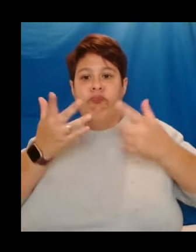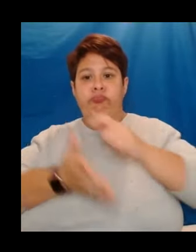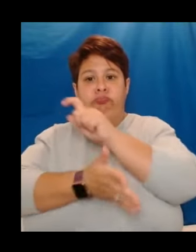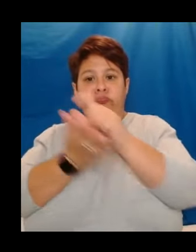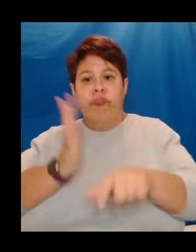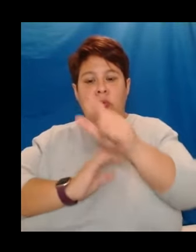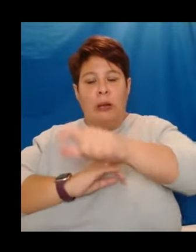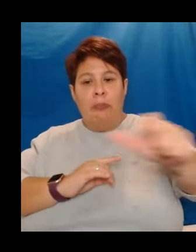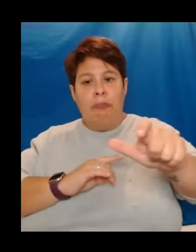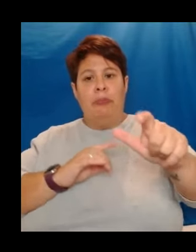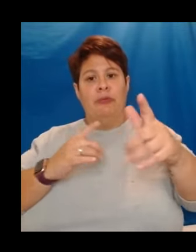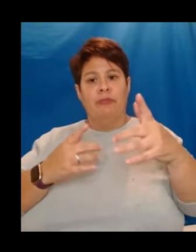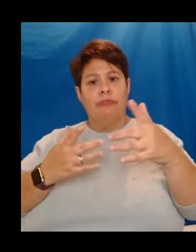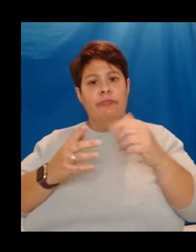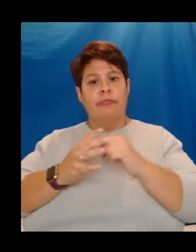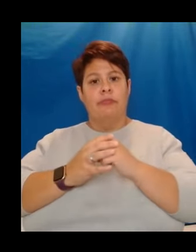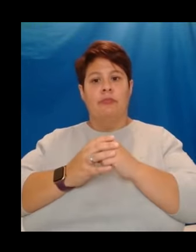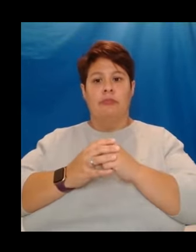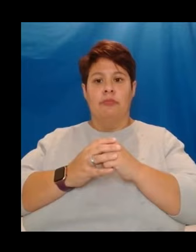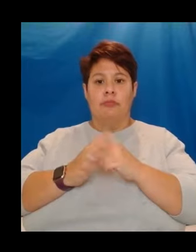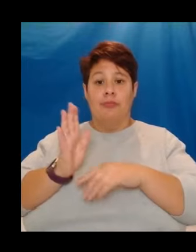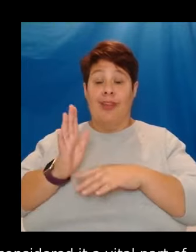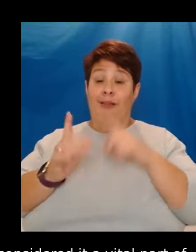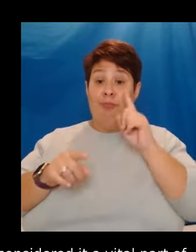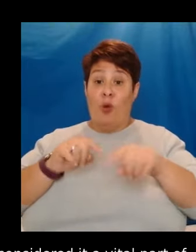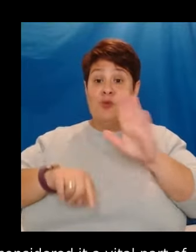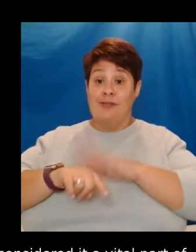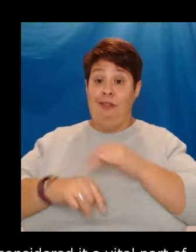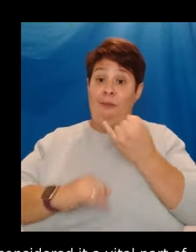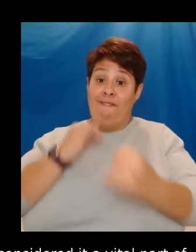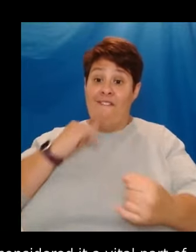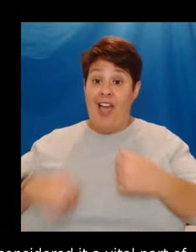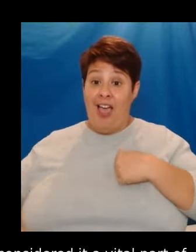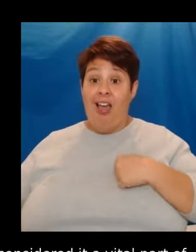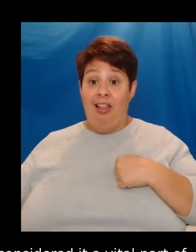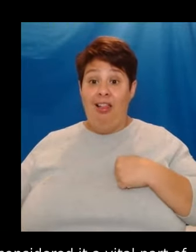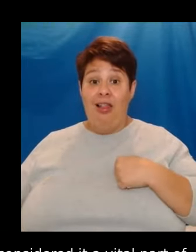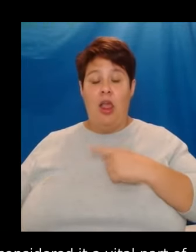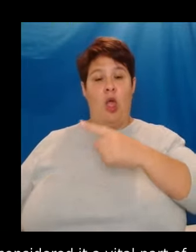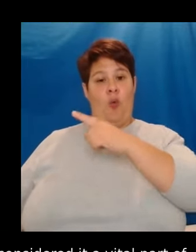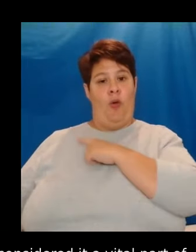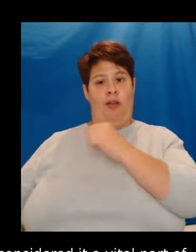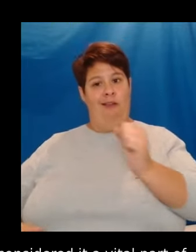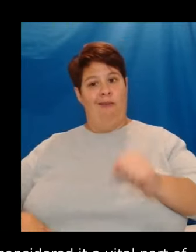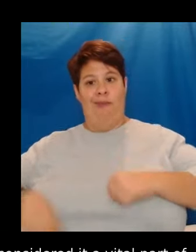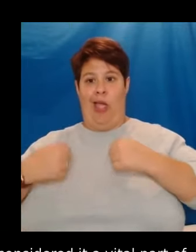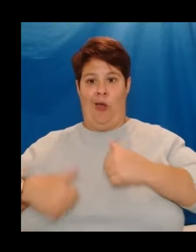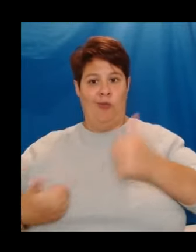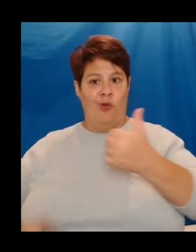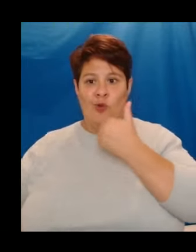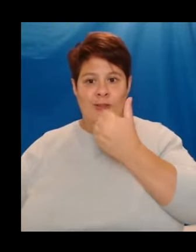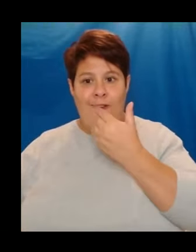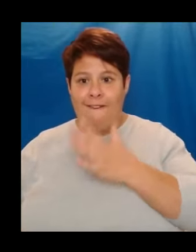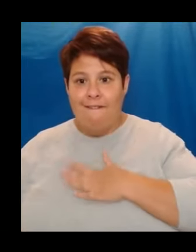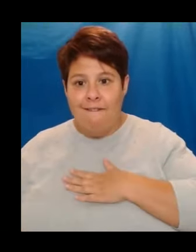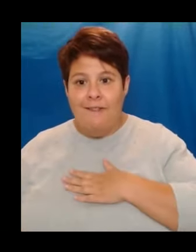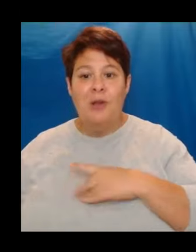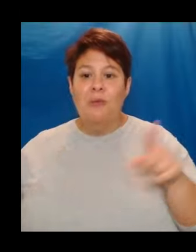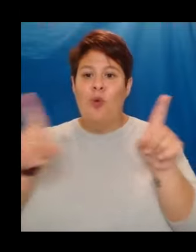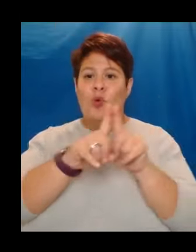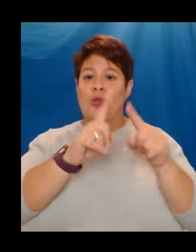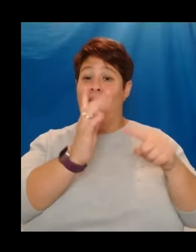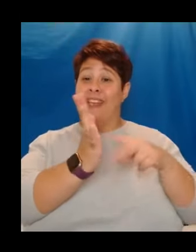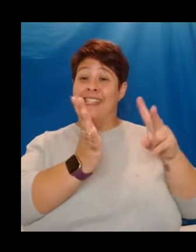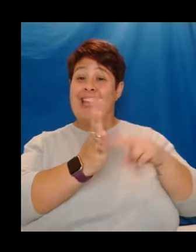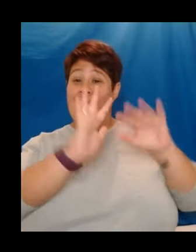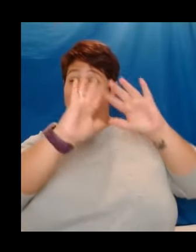And in the most part, I've failed. Mostly because of my own inadequacies, but also because the TV world is